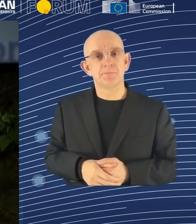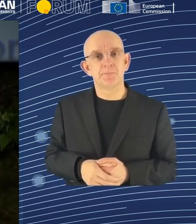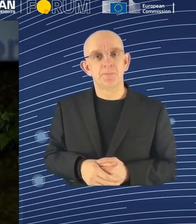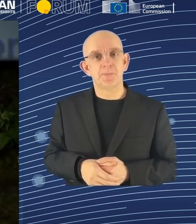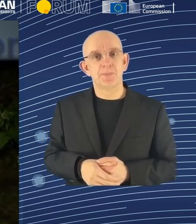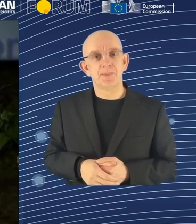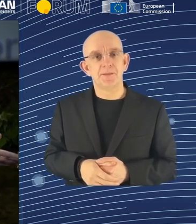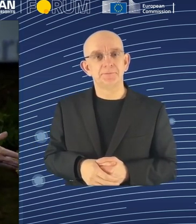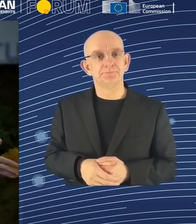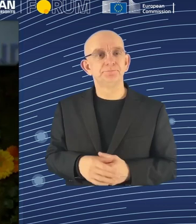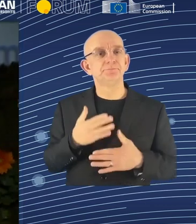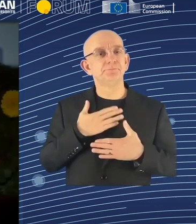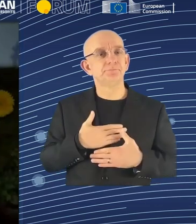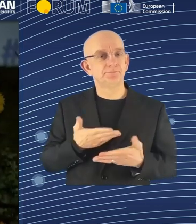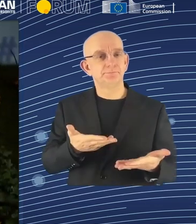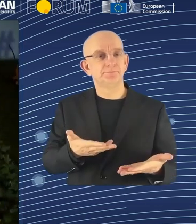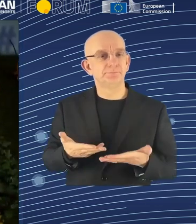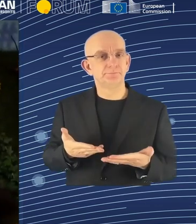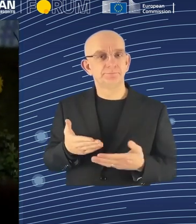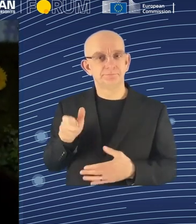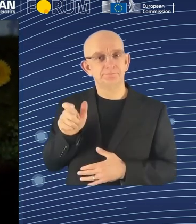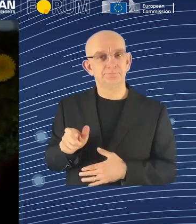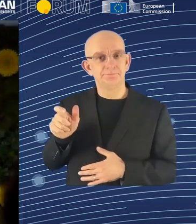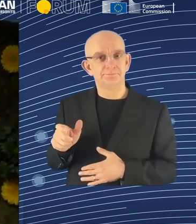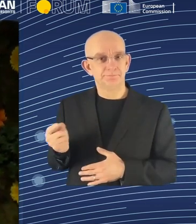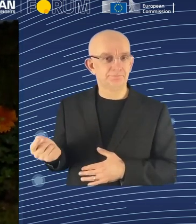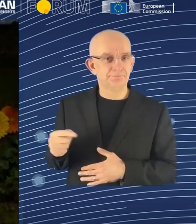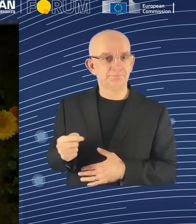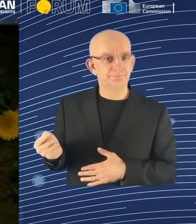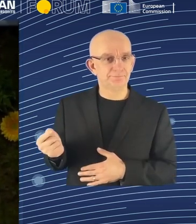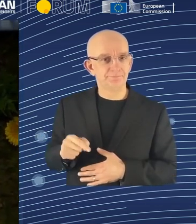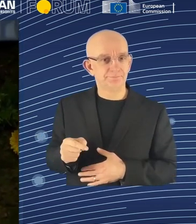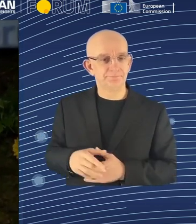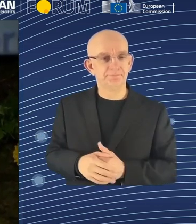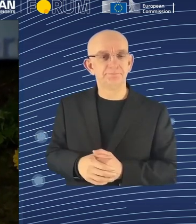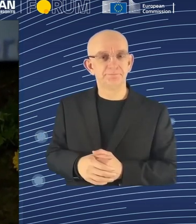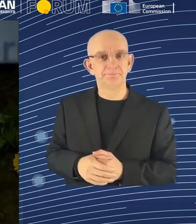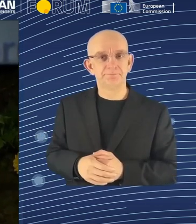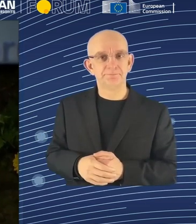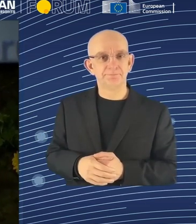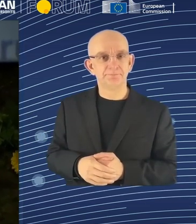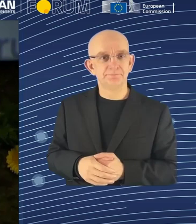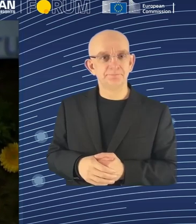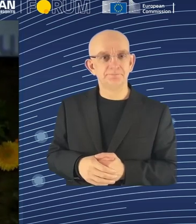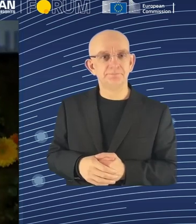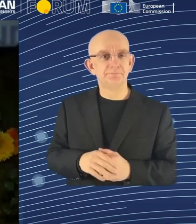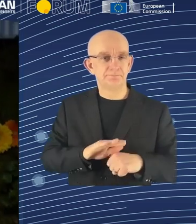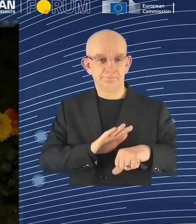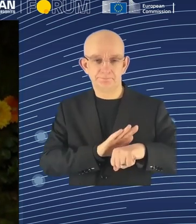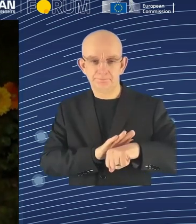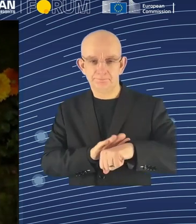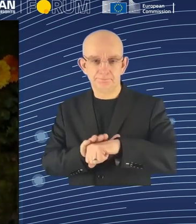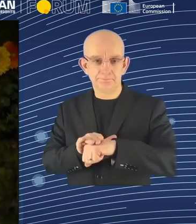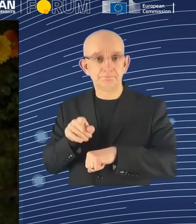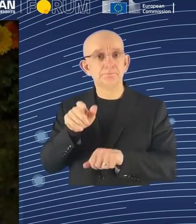session. Please come and join me on stage, and I'm going to just remind everybody that you can use the slider tool, and we're going to be able to